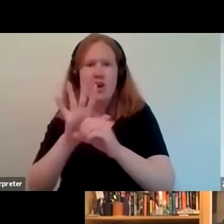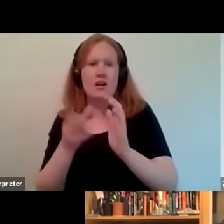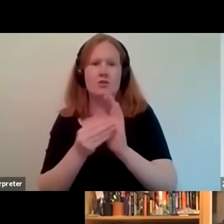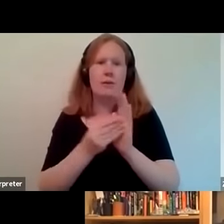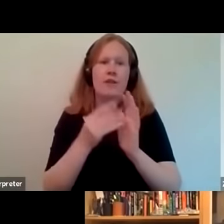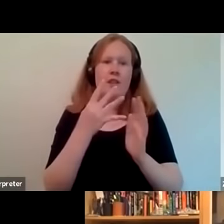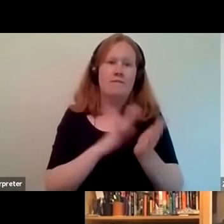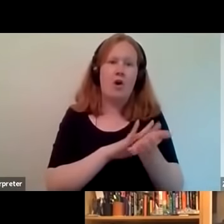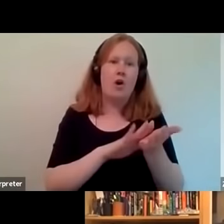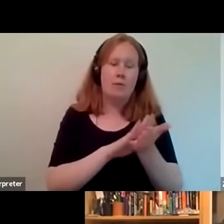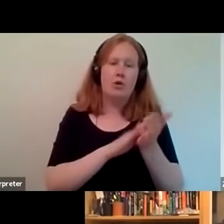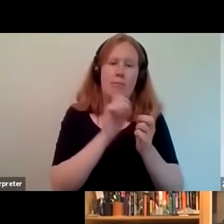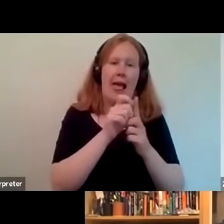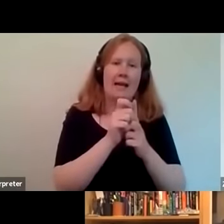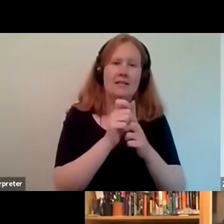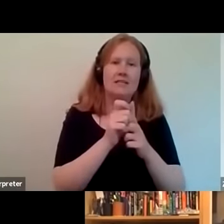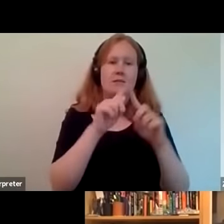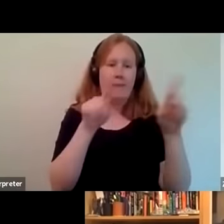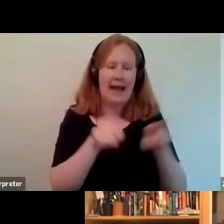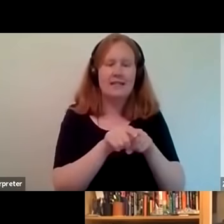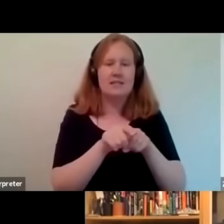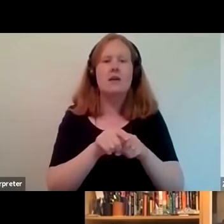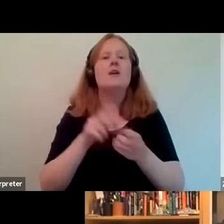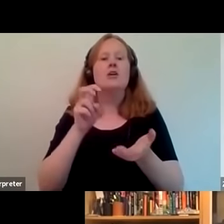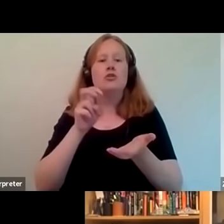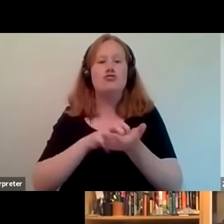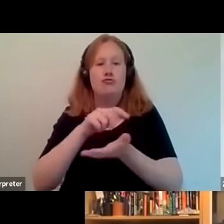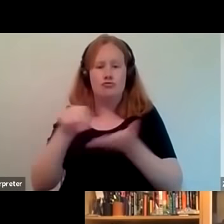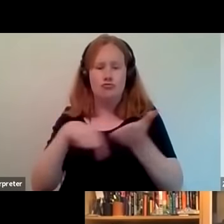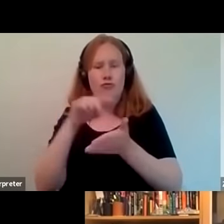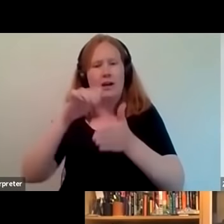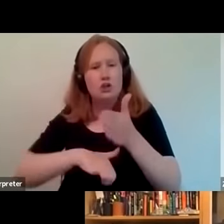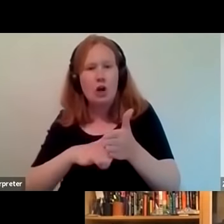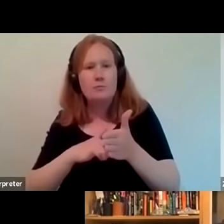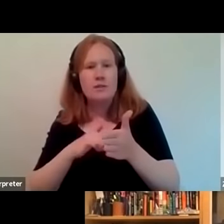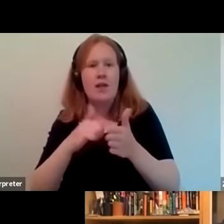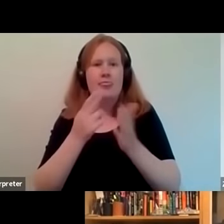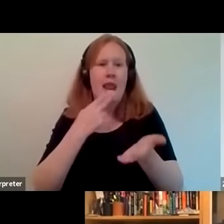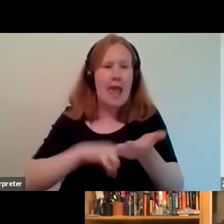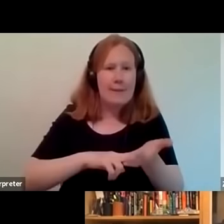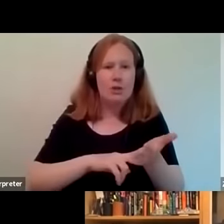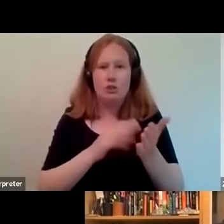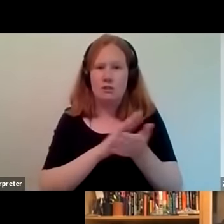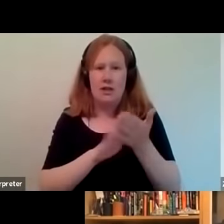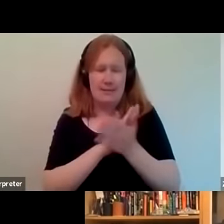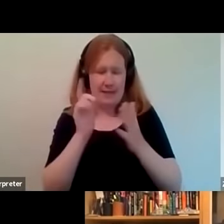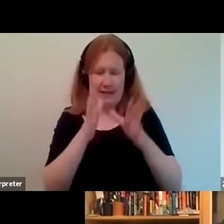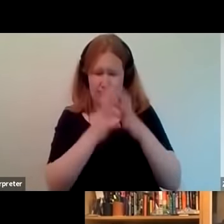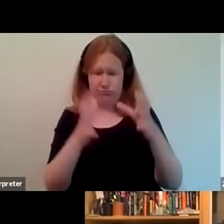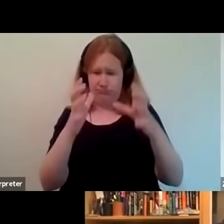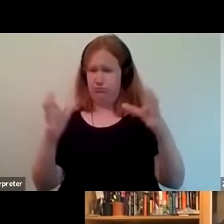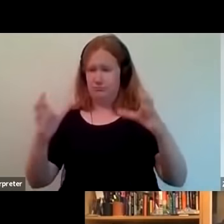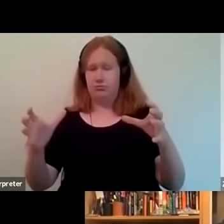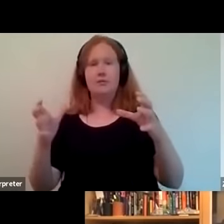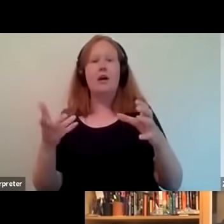four blue plaques the record shops the production record labels um and again that is something that is growing and that map was built with the